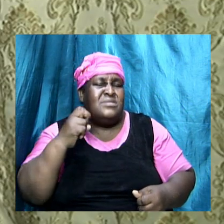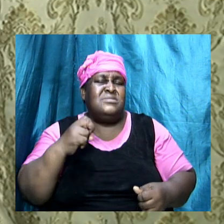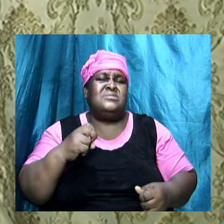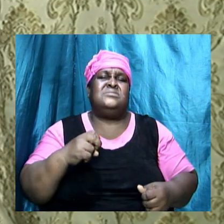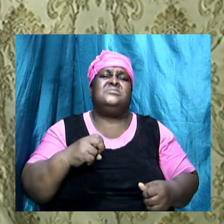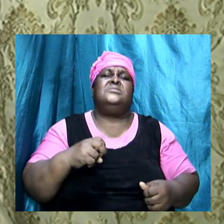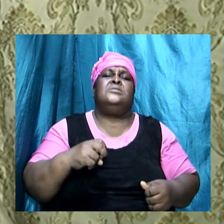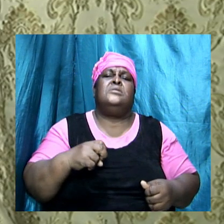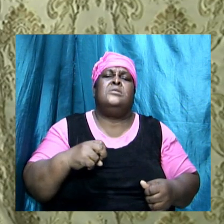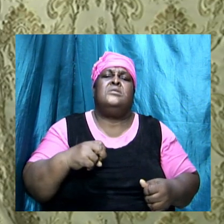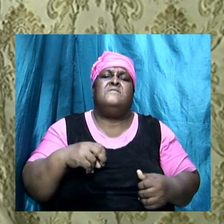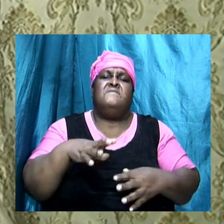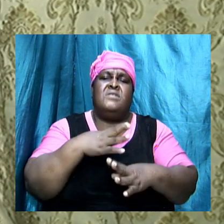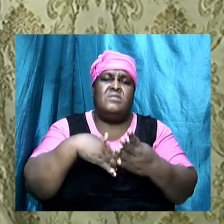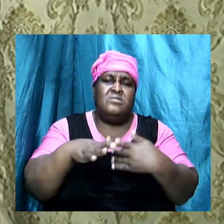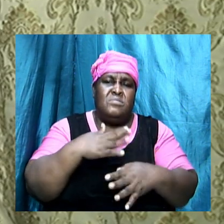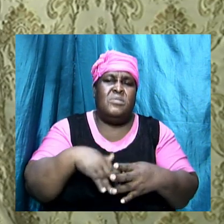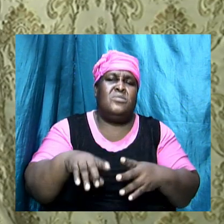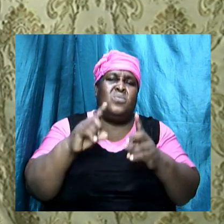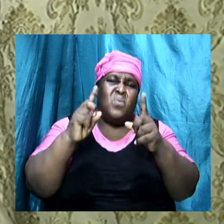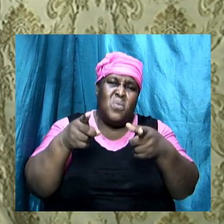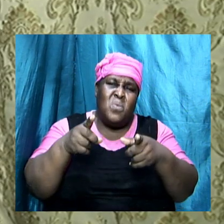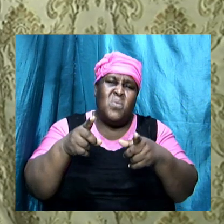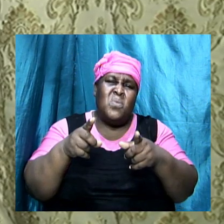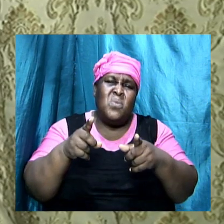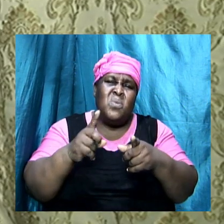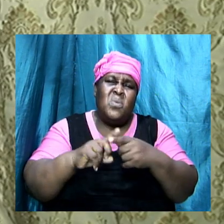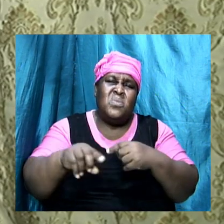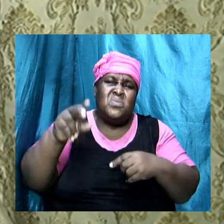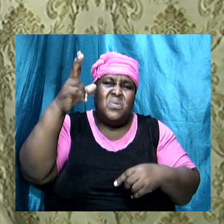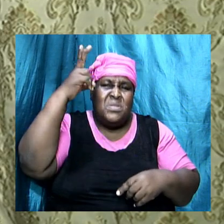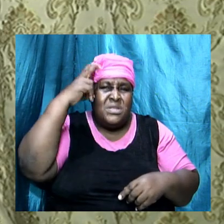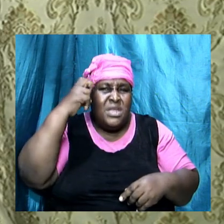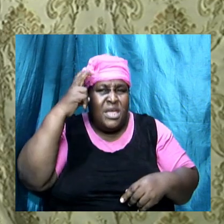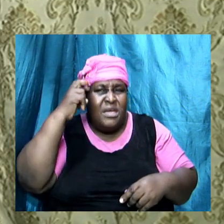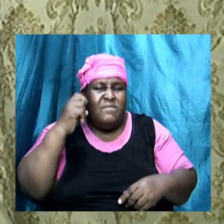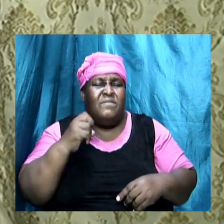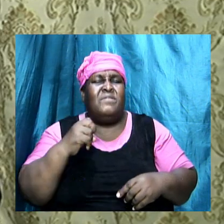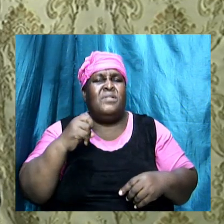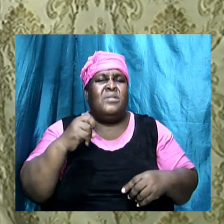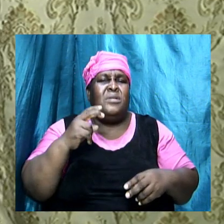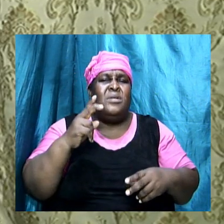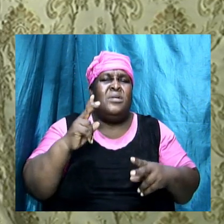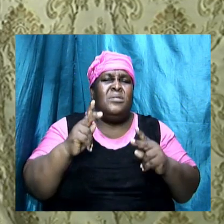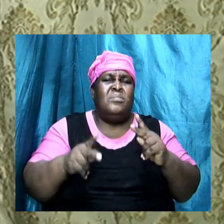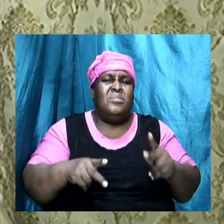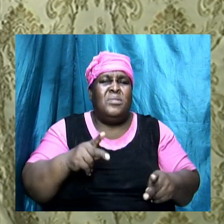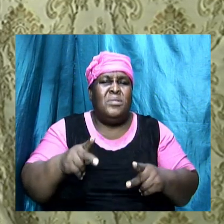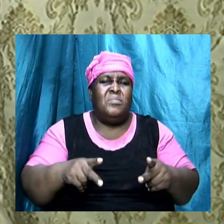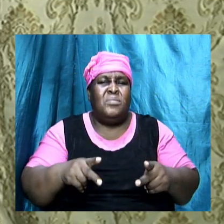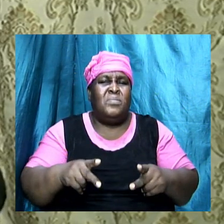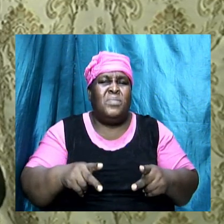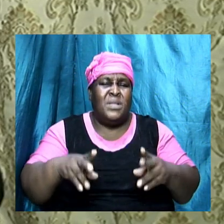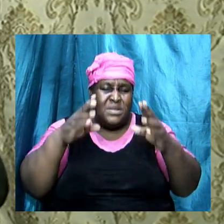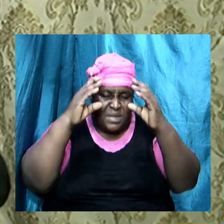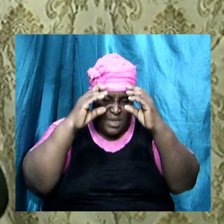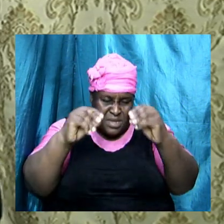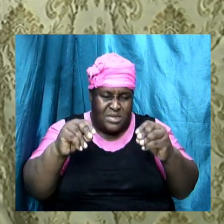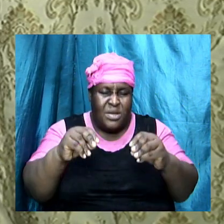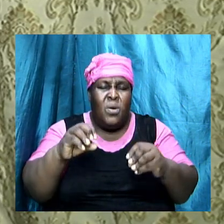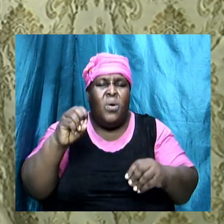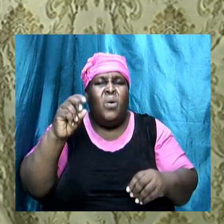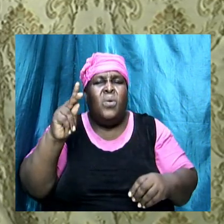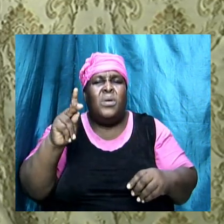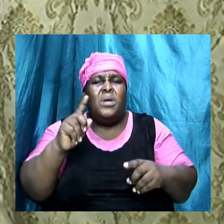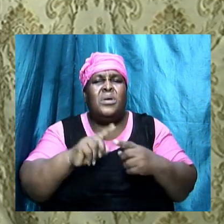and the feasts of these pagan temples and they were teaching that it was okay to go so look here now